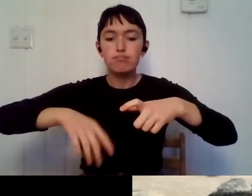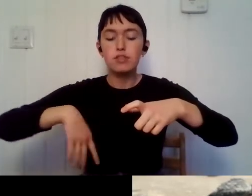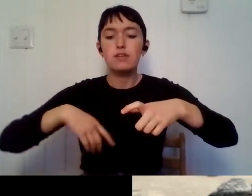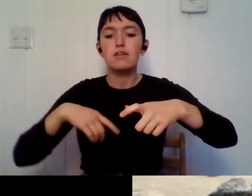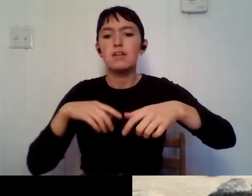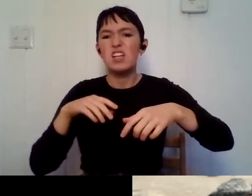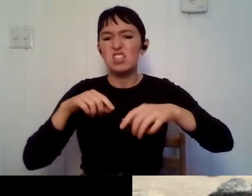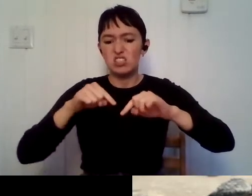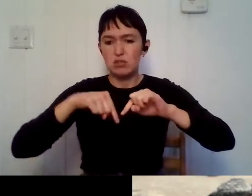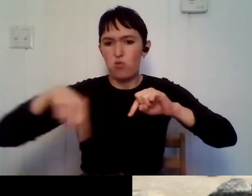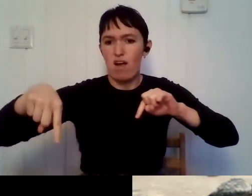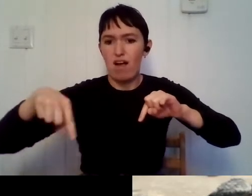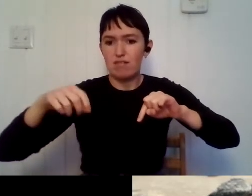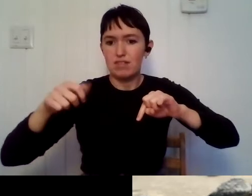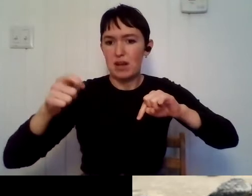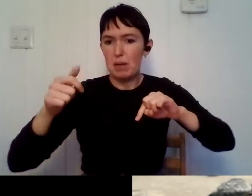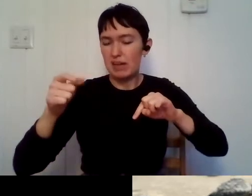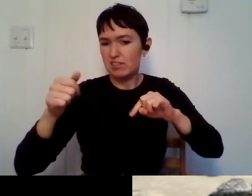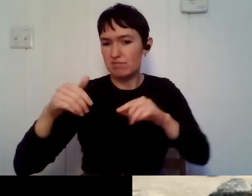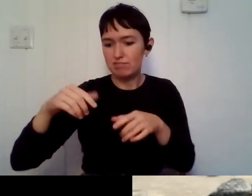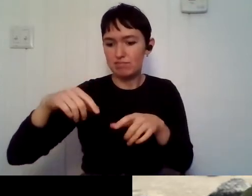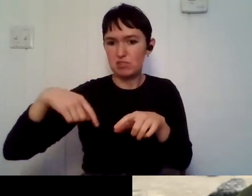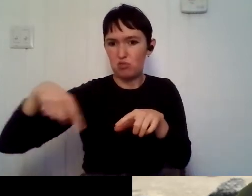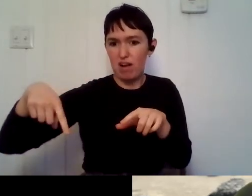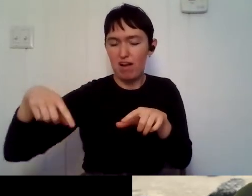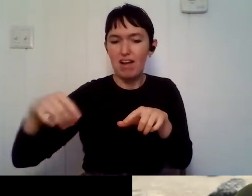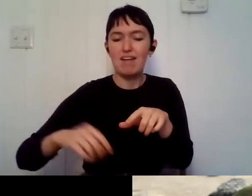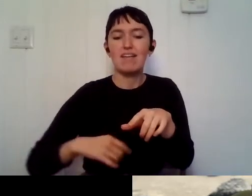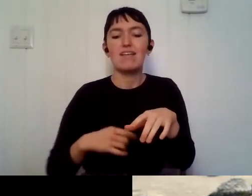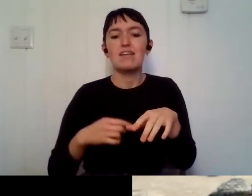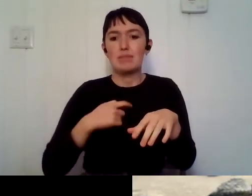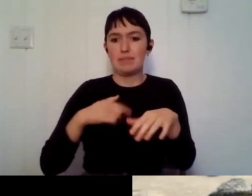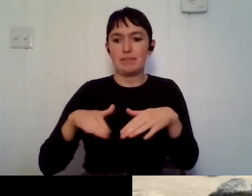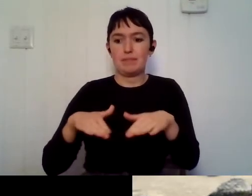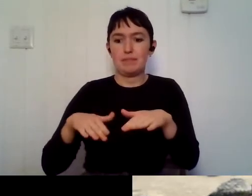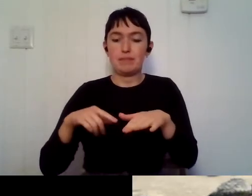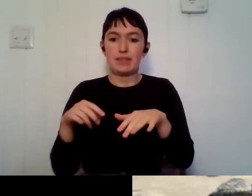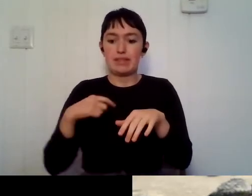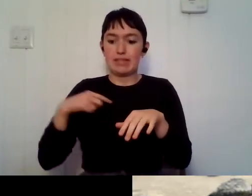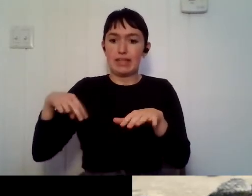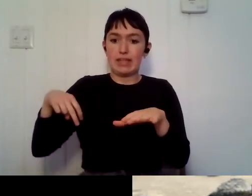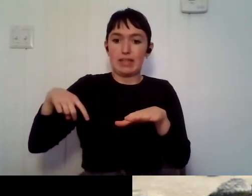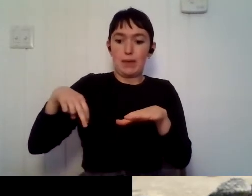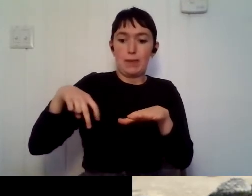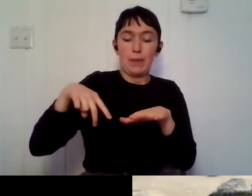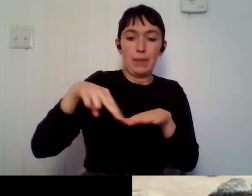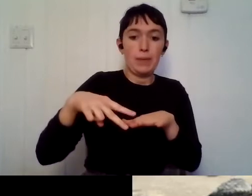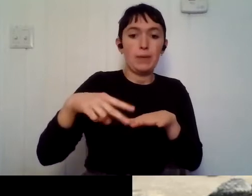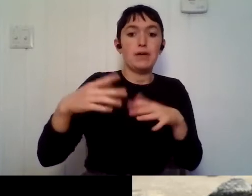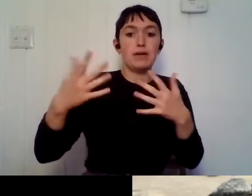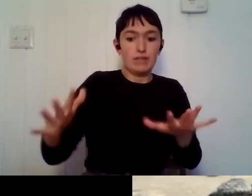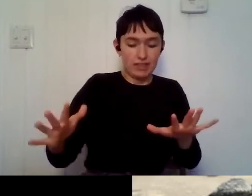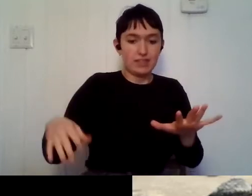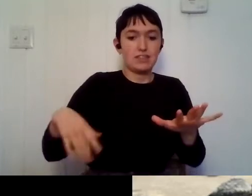it was like just the edge. Um, but I was walking, um, I made it all the way across and I was coming back from checking a